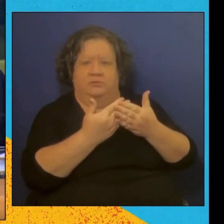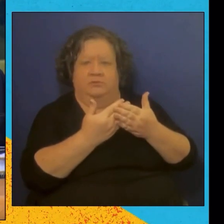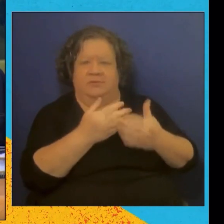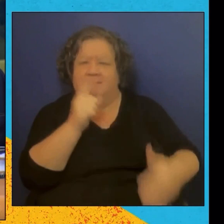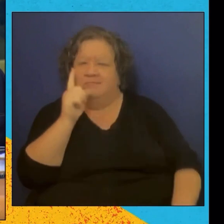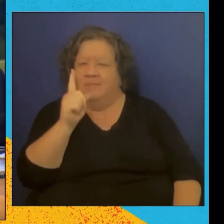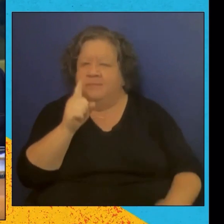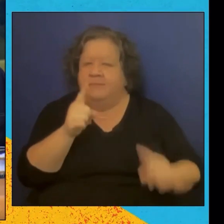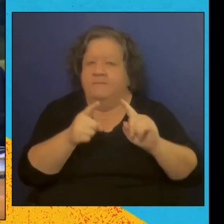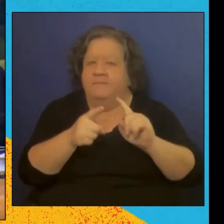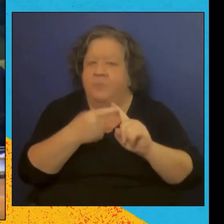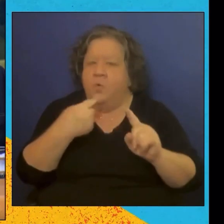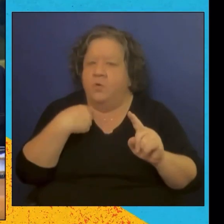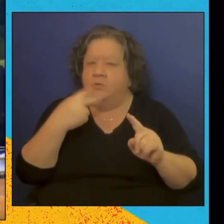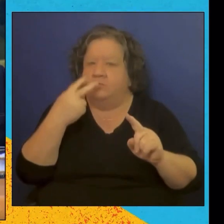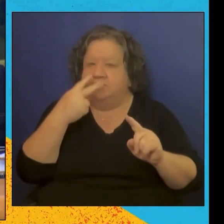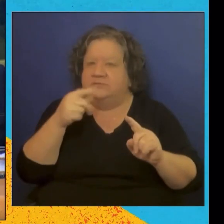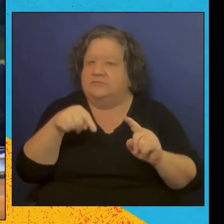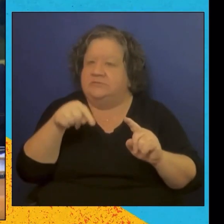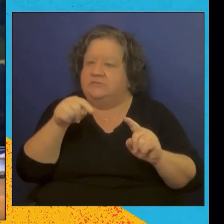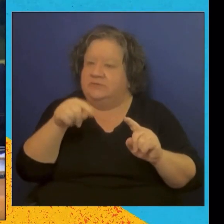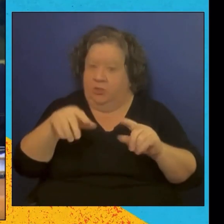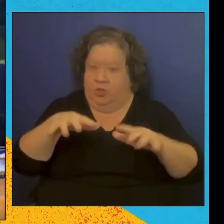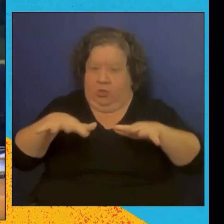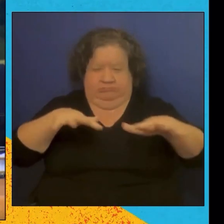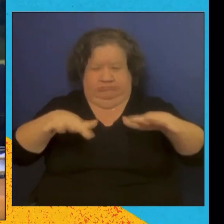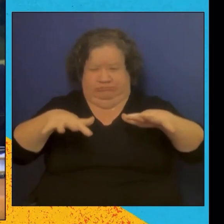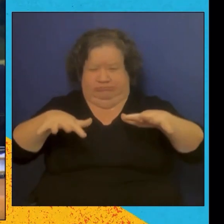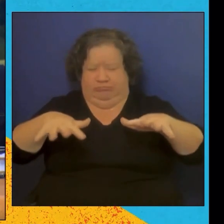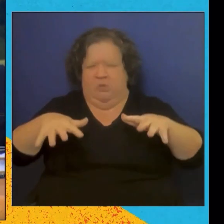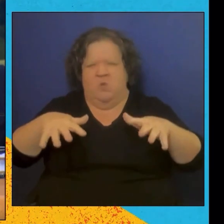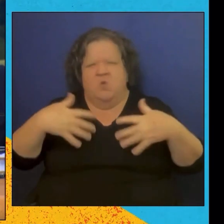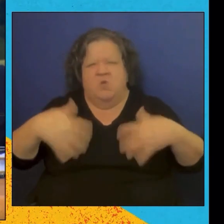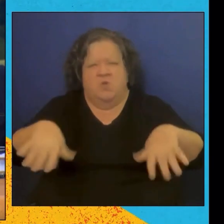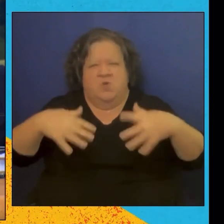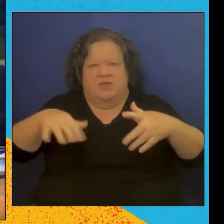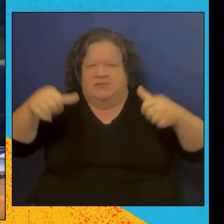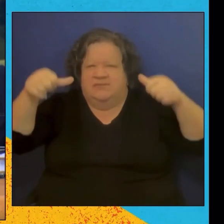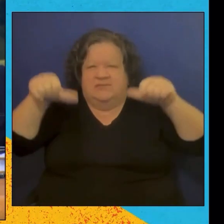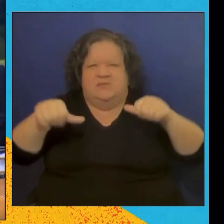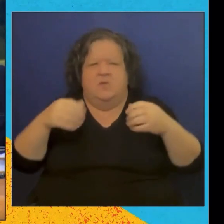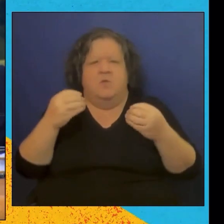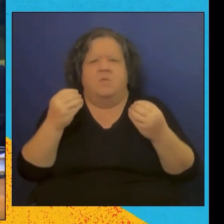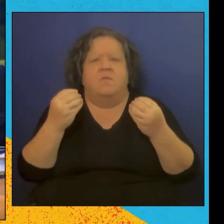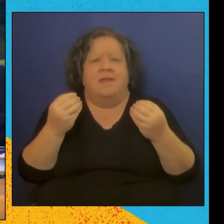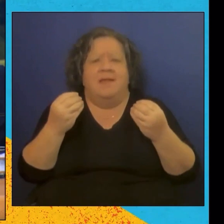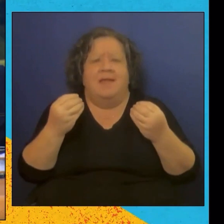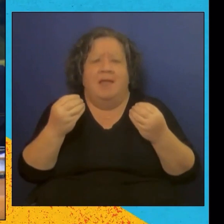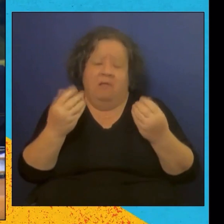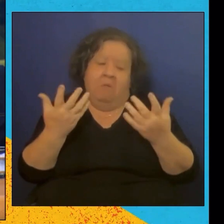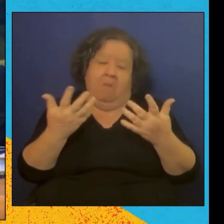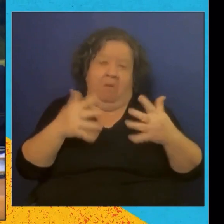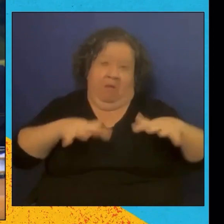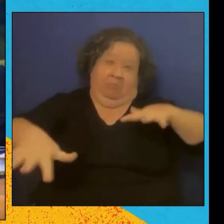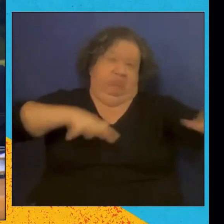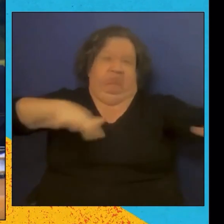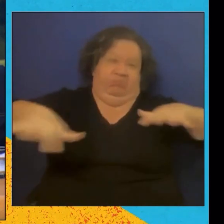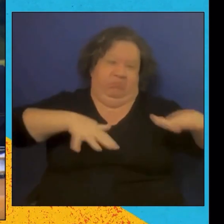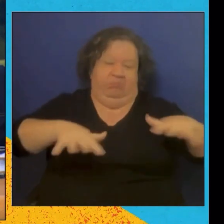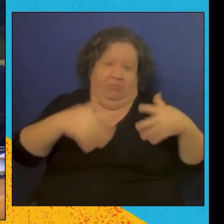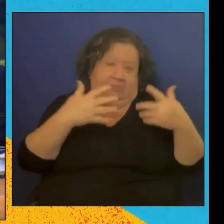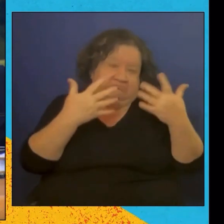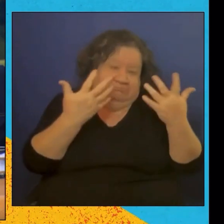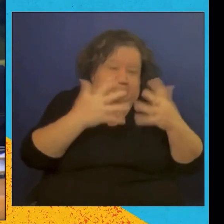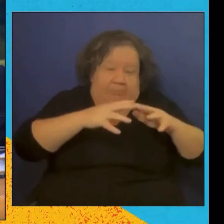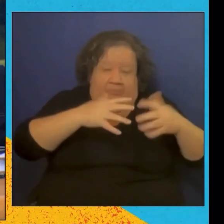catastrophic events or widespread suffering to occur or become coming together. We must unite around impact partnership